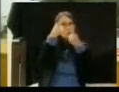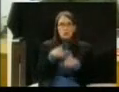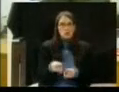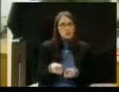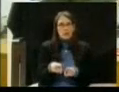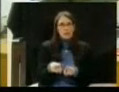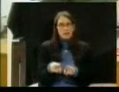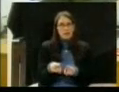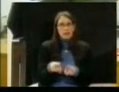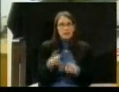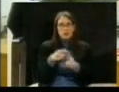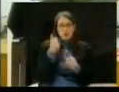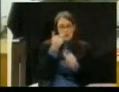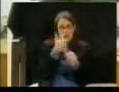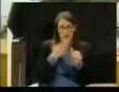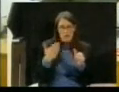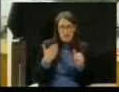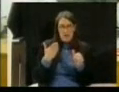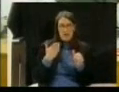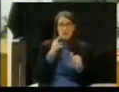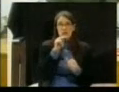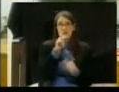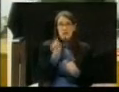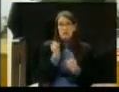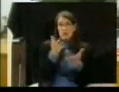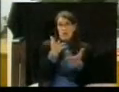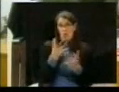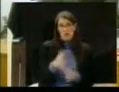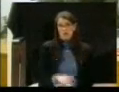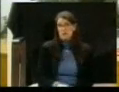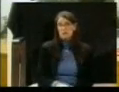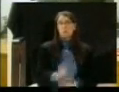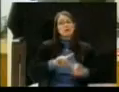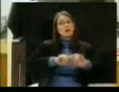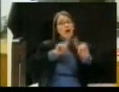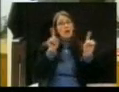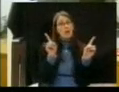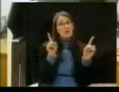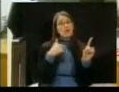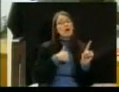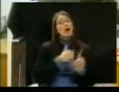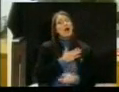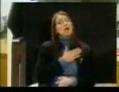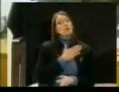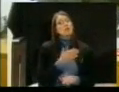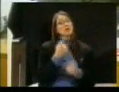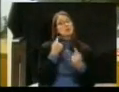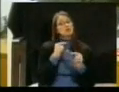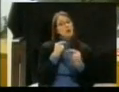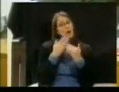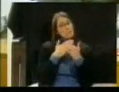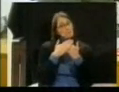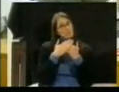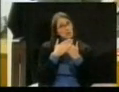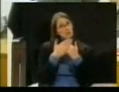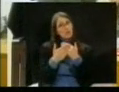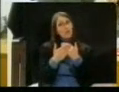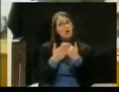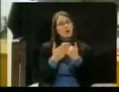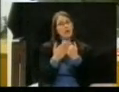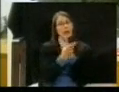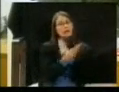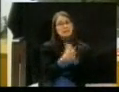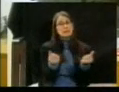However, I am willing to try to move forward and settle this some way if we can, if it's reasonable. Let me